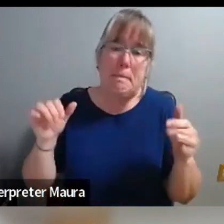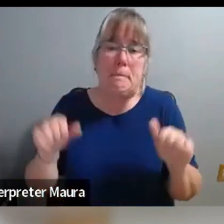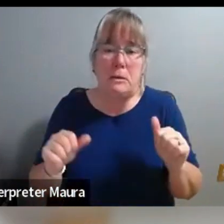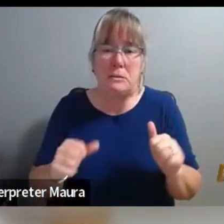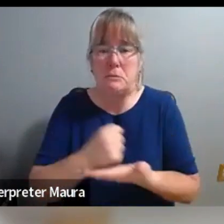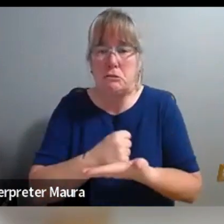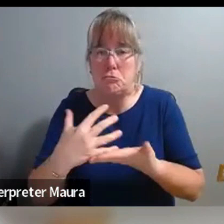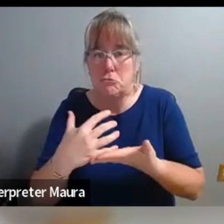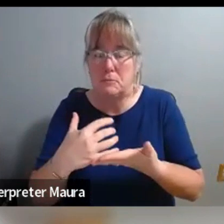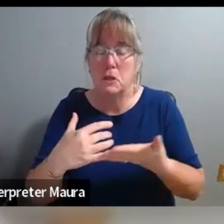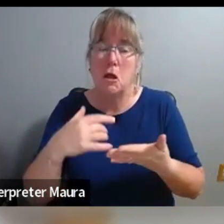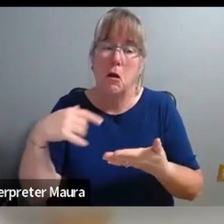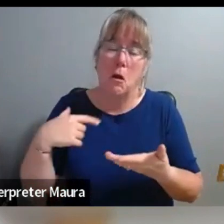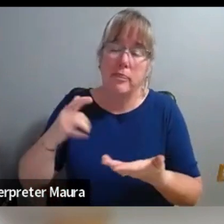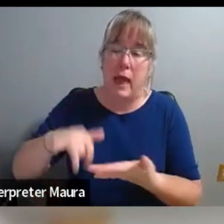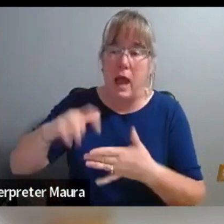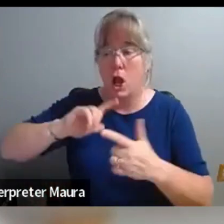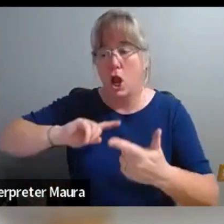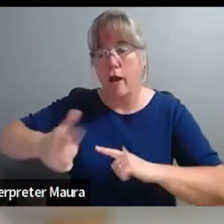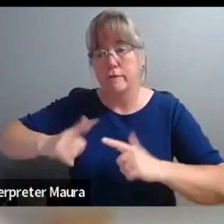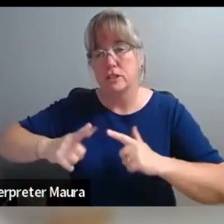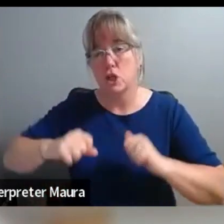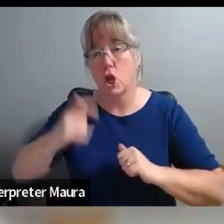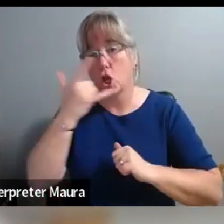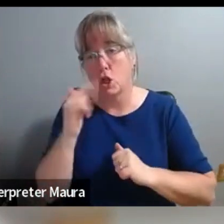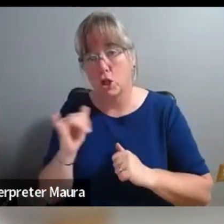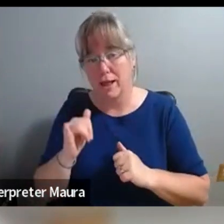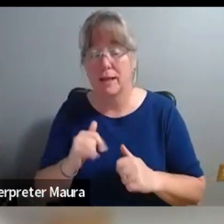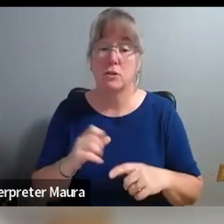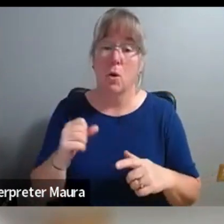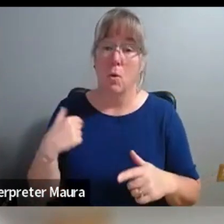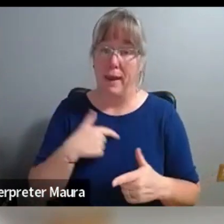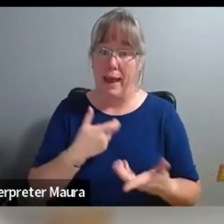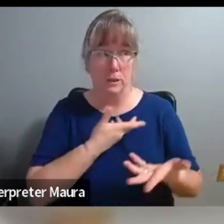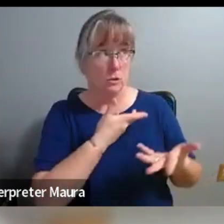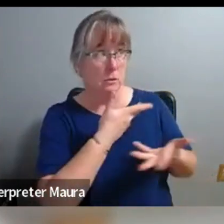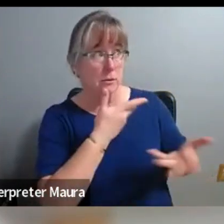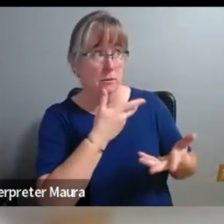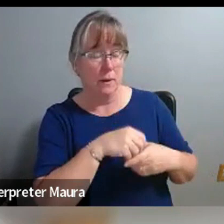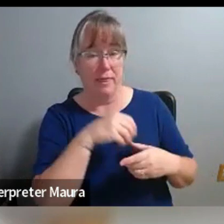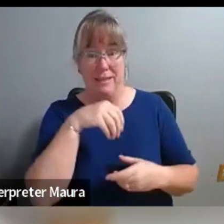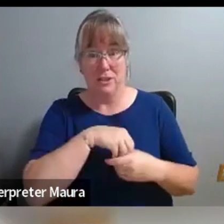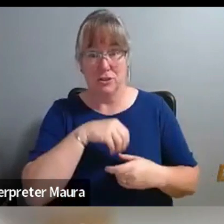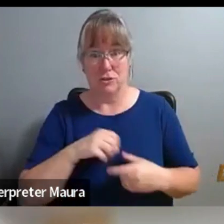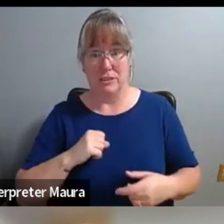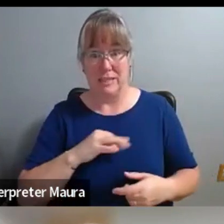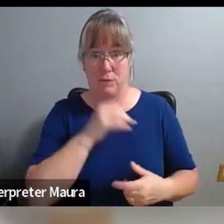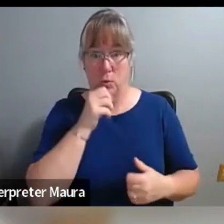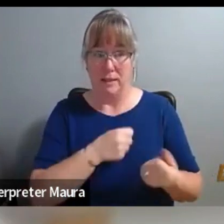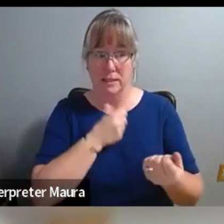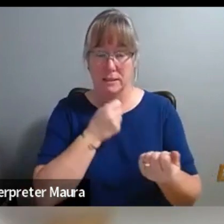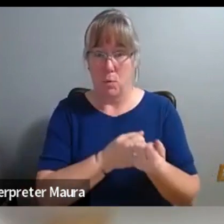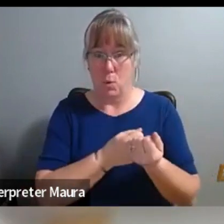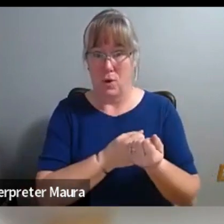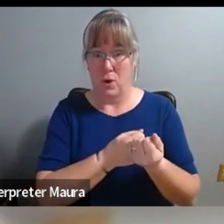but so you've got, uh, internal, you know, staff, okay, we can get behind this, but